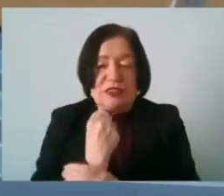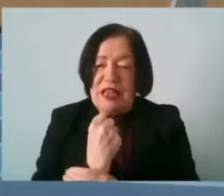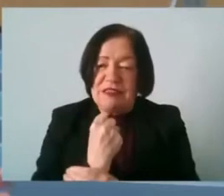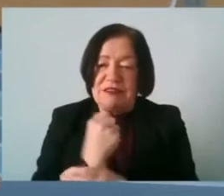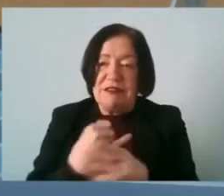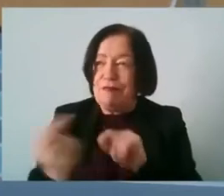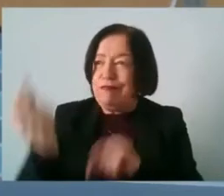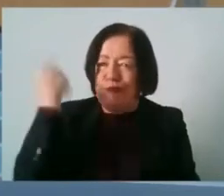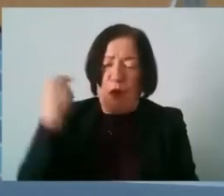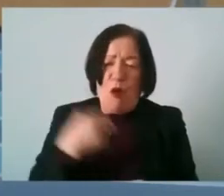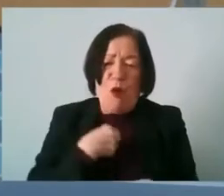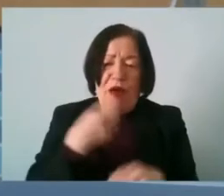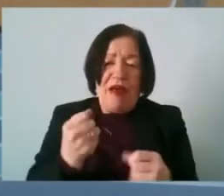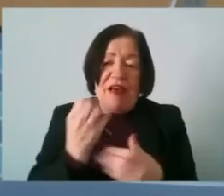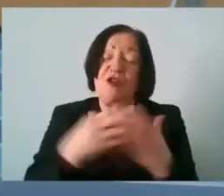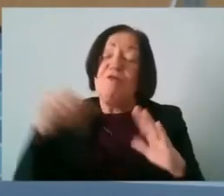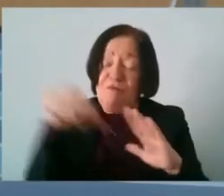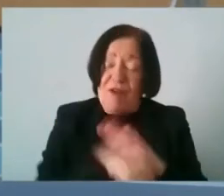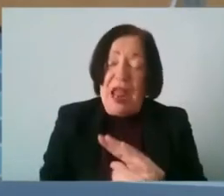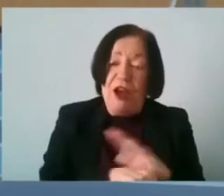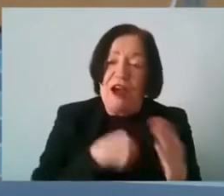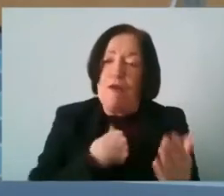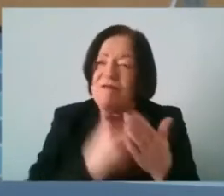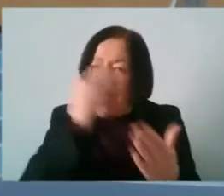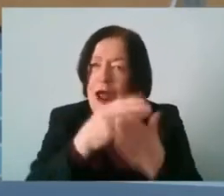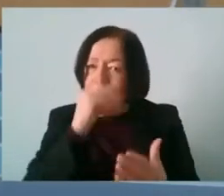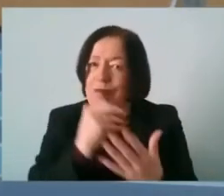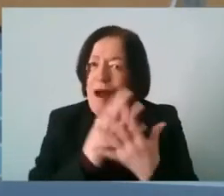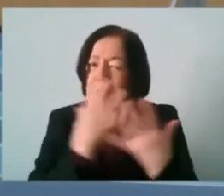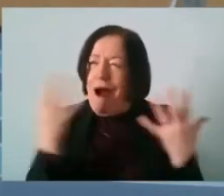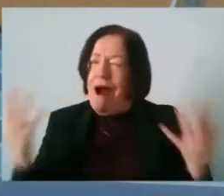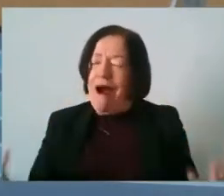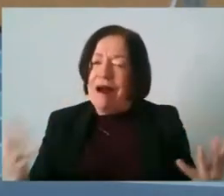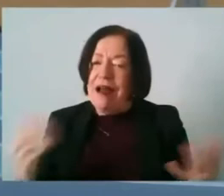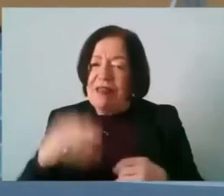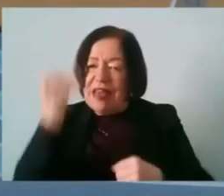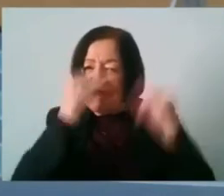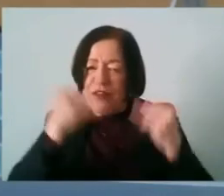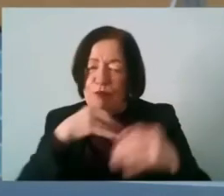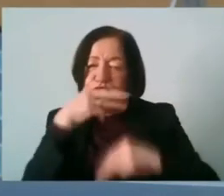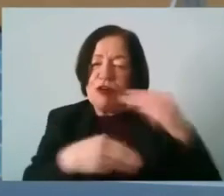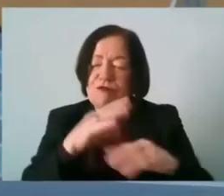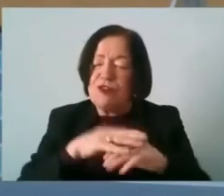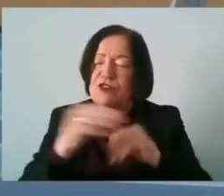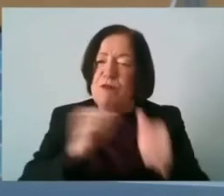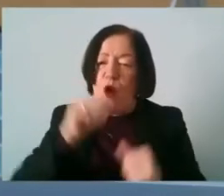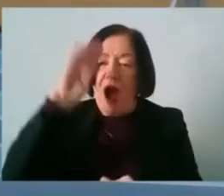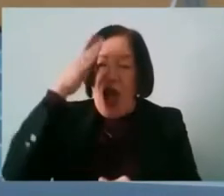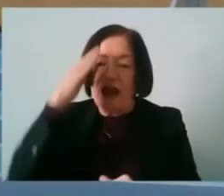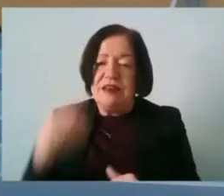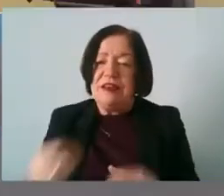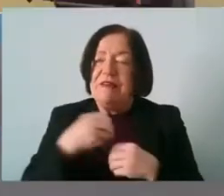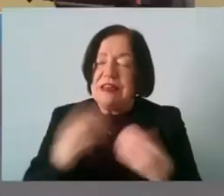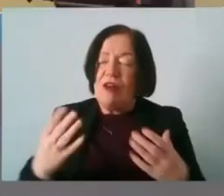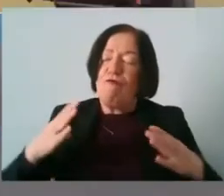the last while we've had we've had a bit of failure we and we've learned a lot from us and and actually the innovation process with sport ireland has kind of i given us the freedom